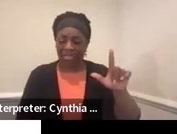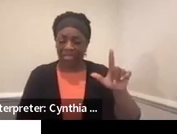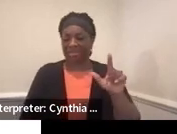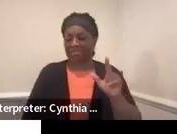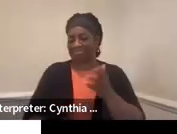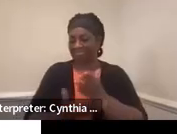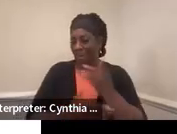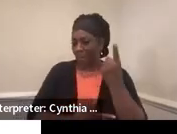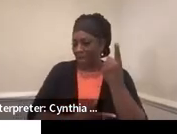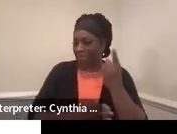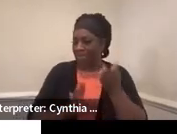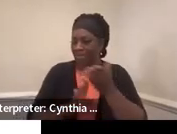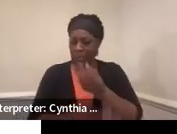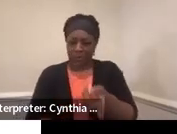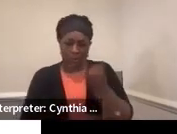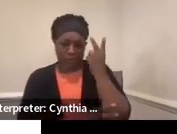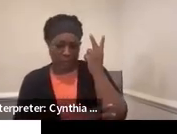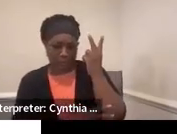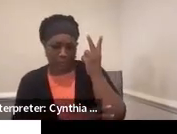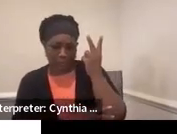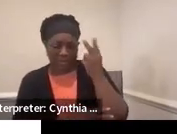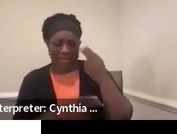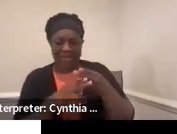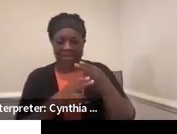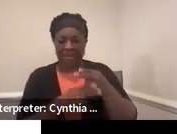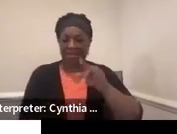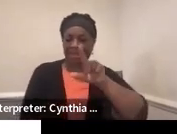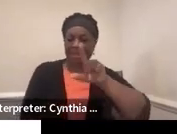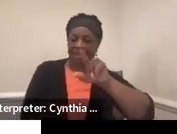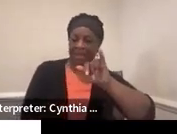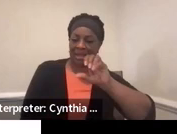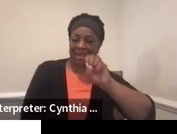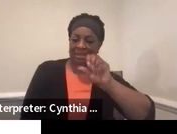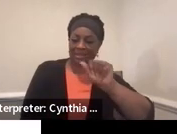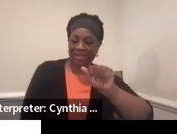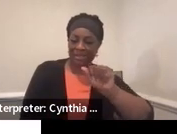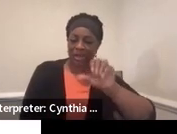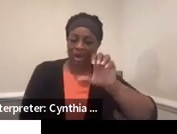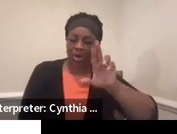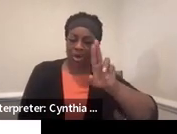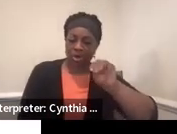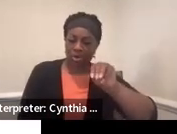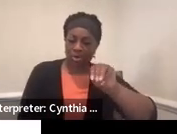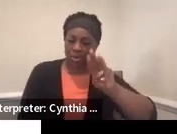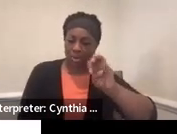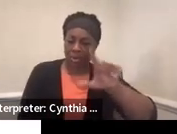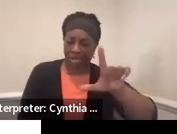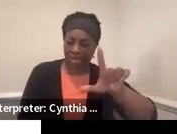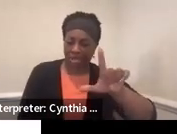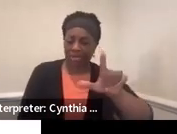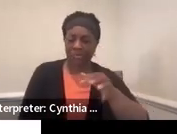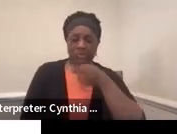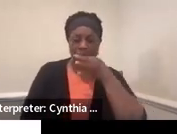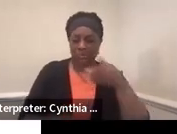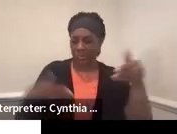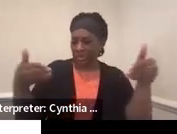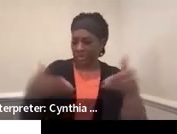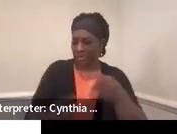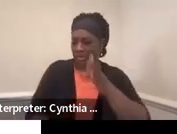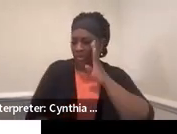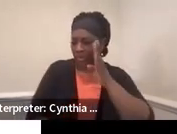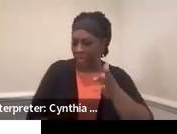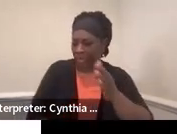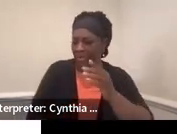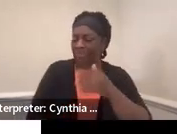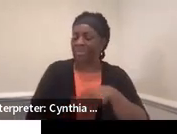right. Let me go on. So we're going to do introductions in just a second. We're going